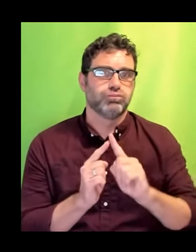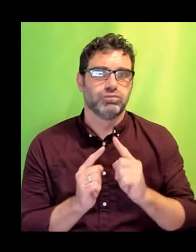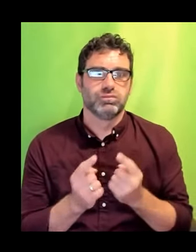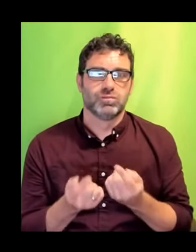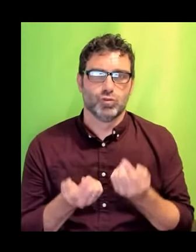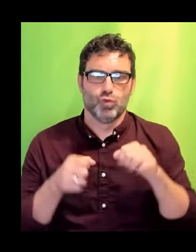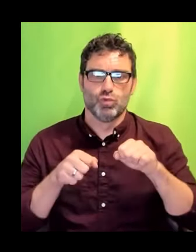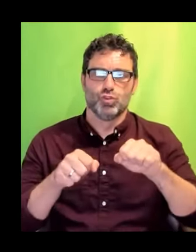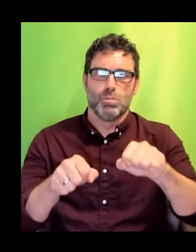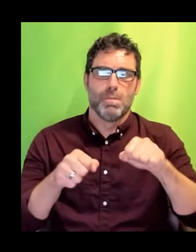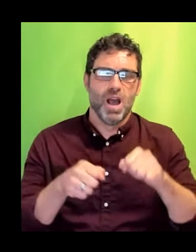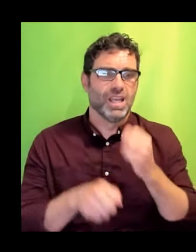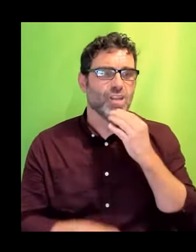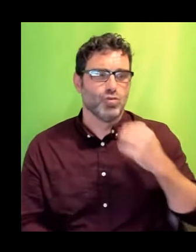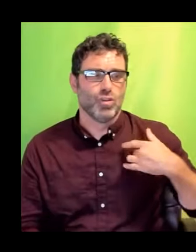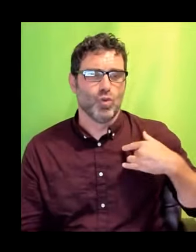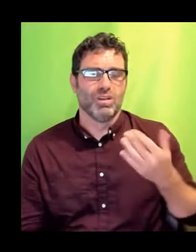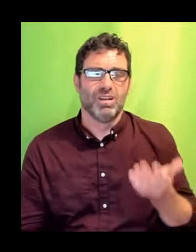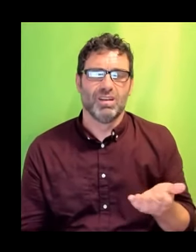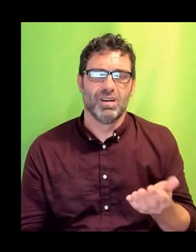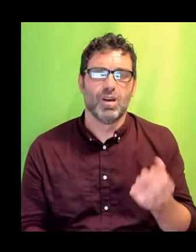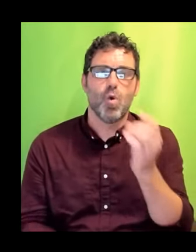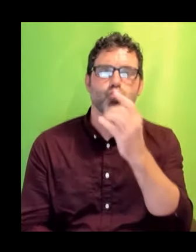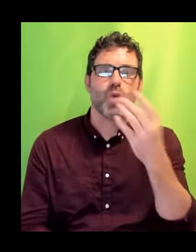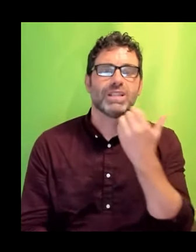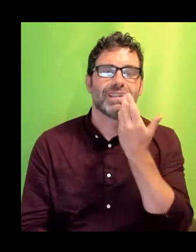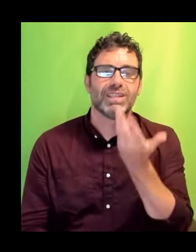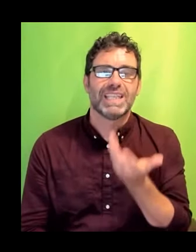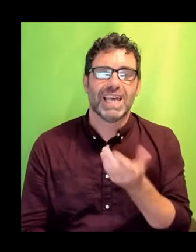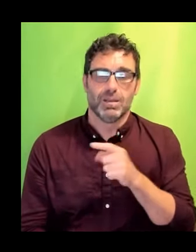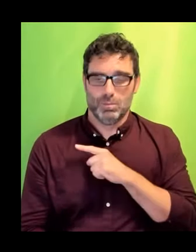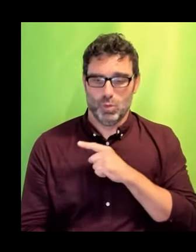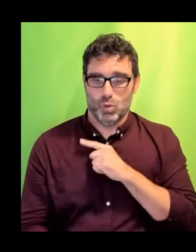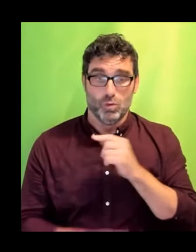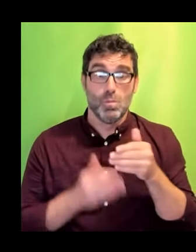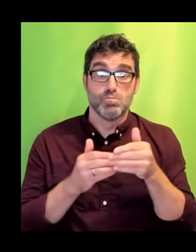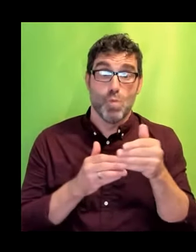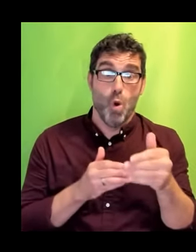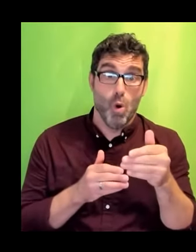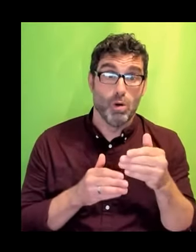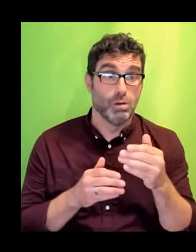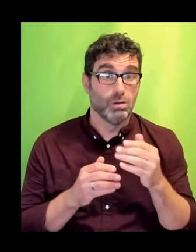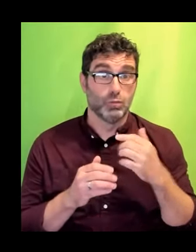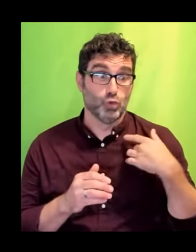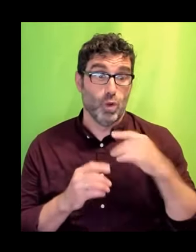Once a day because leaving work for 40 minutes at a time just to go to the loo is not possible.